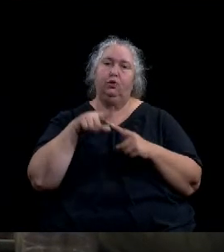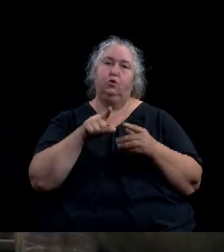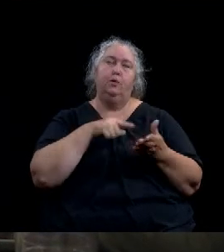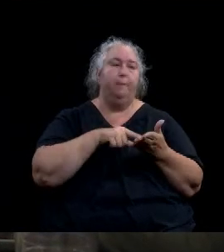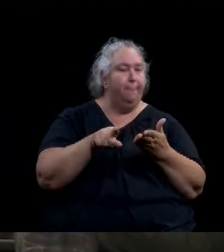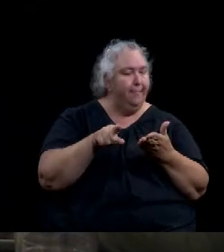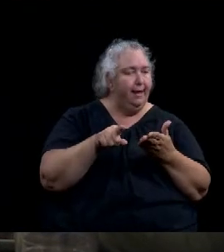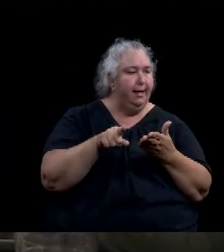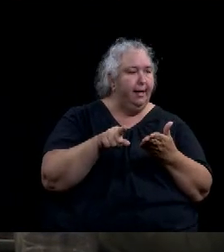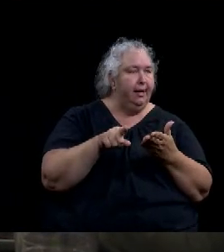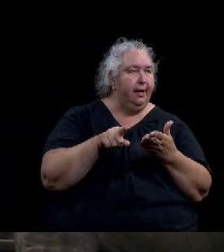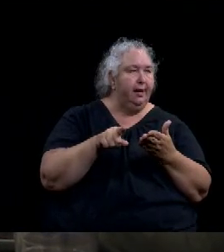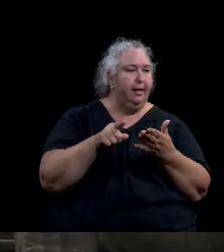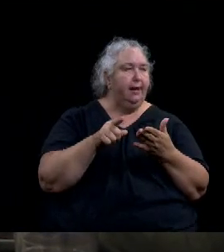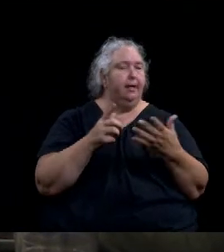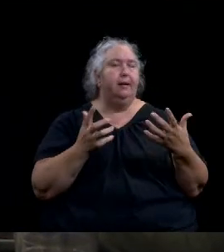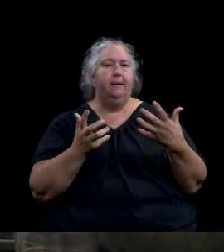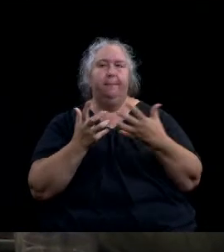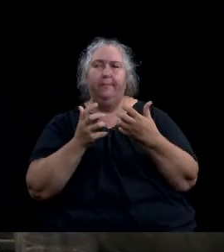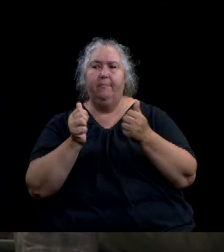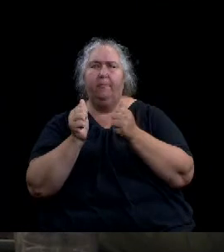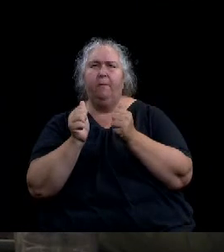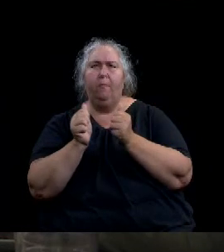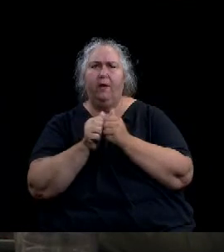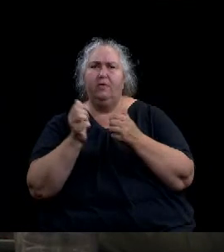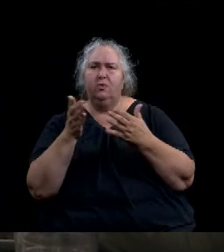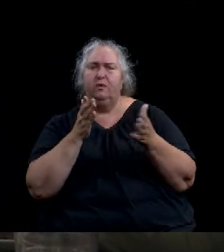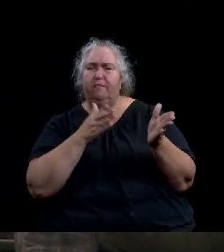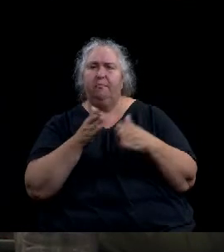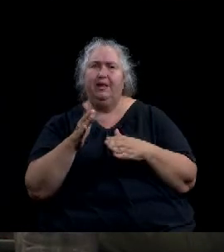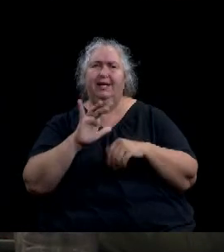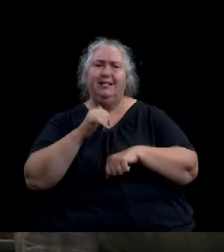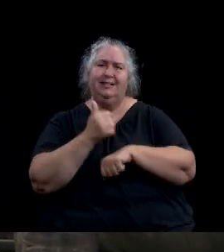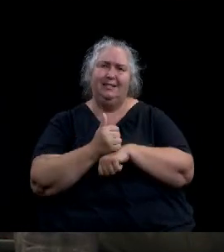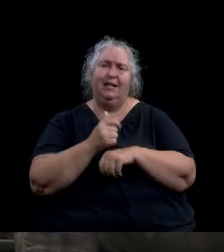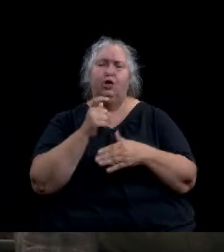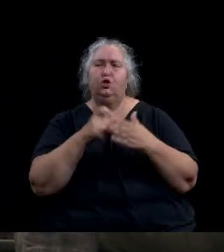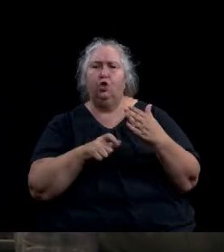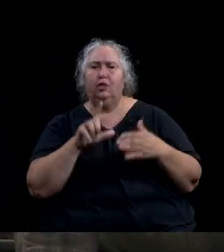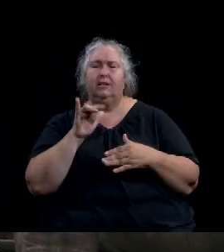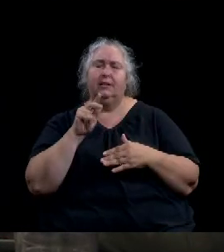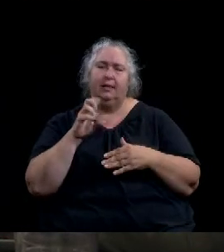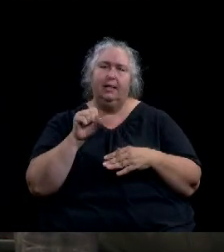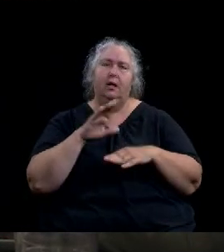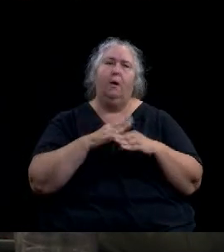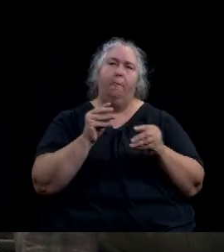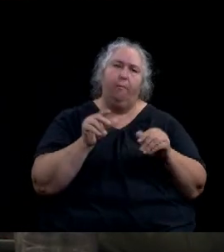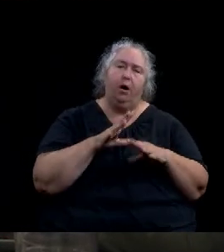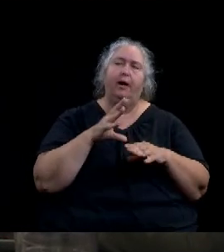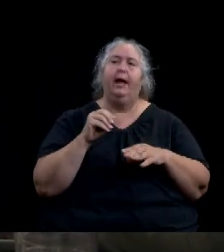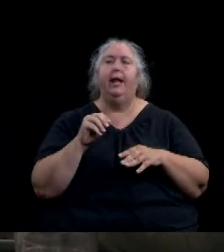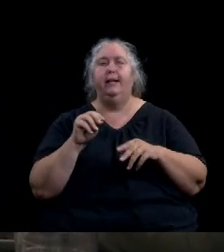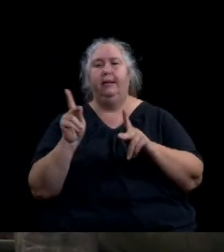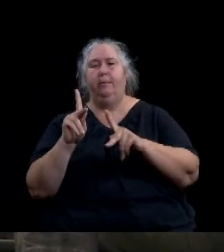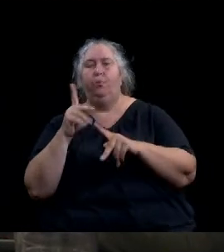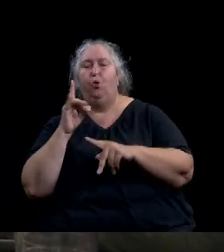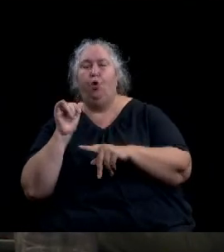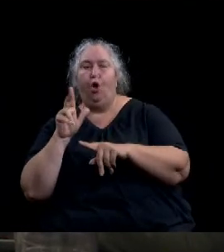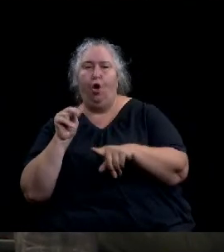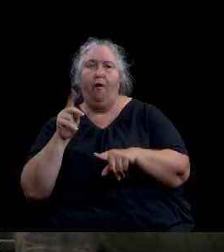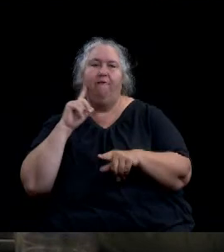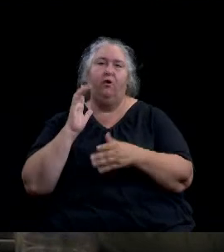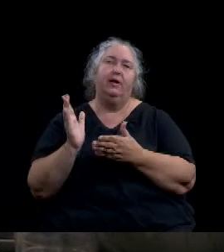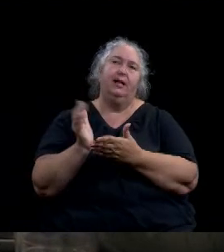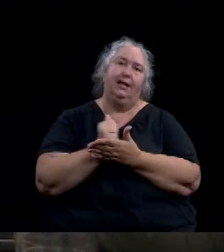setting charges and liens against property in the TPID and against the owners thereof, providing for the collection of special assessments, providing for a savings clause,